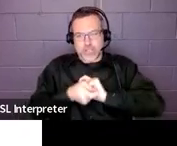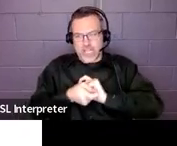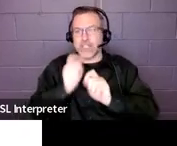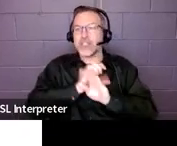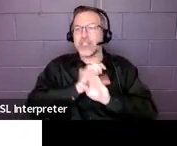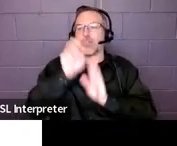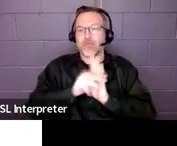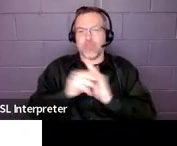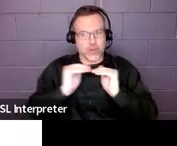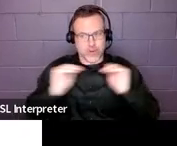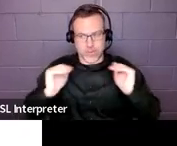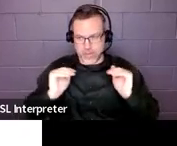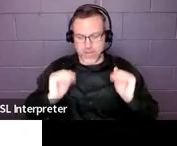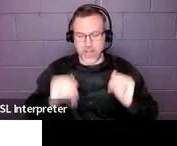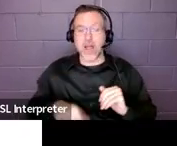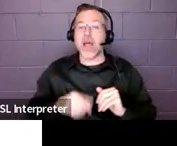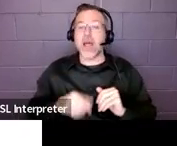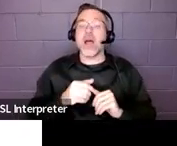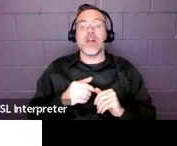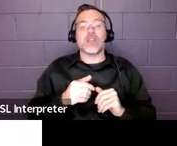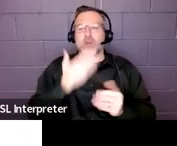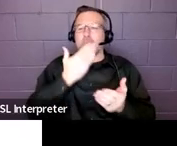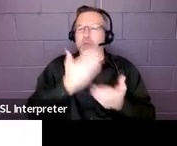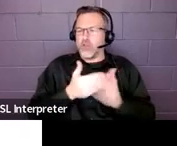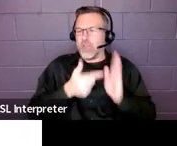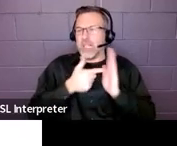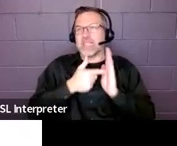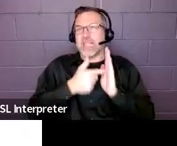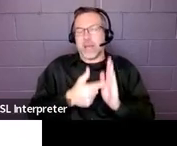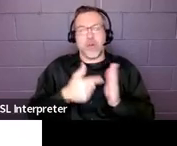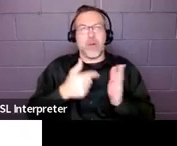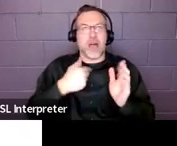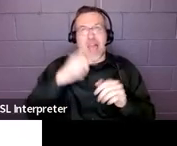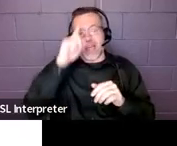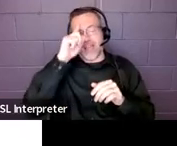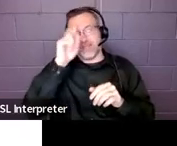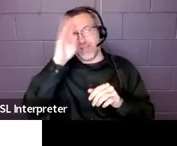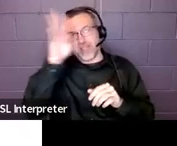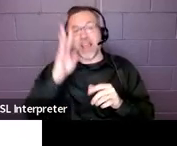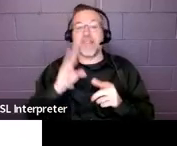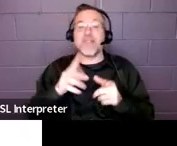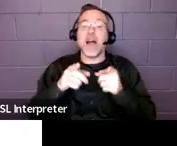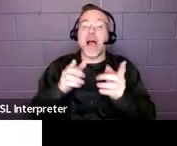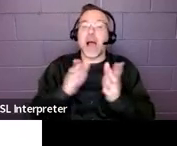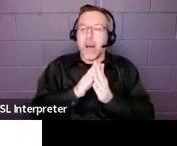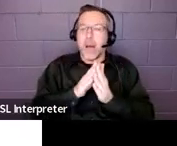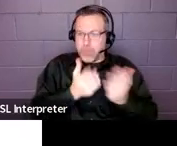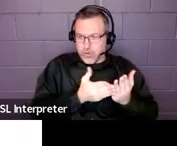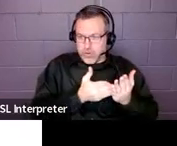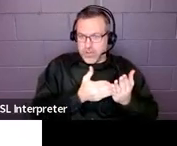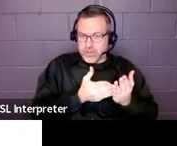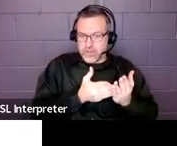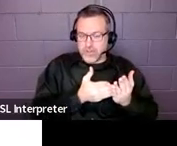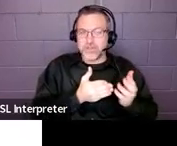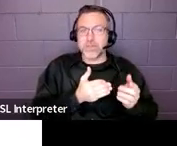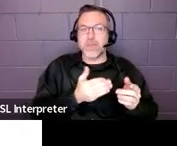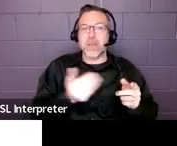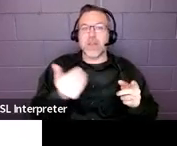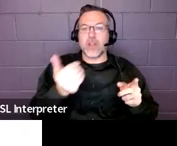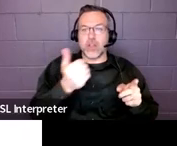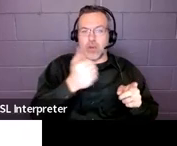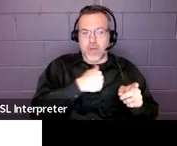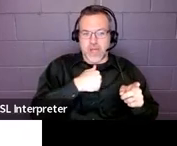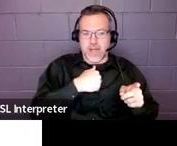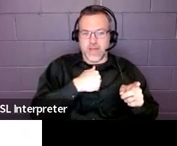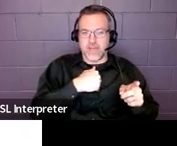thought. So, the most common example that I could think of is a book, you know, you have your print version, and then you have a child